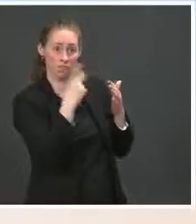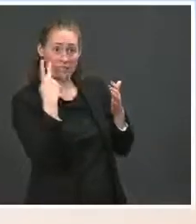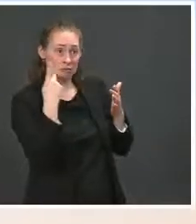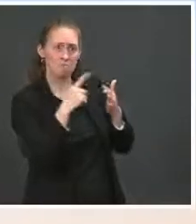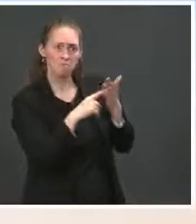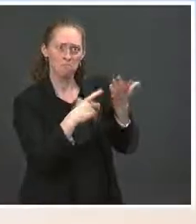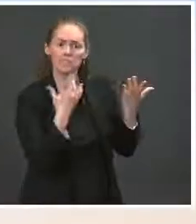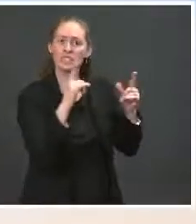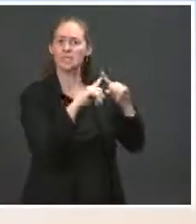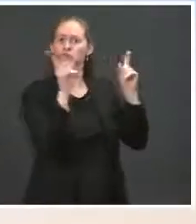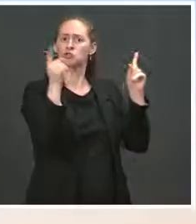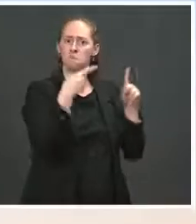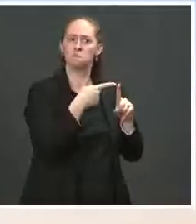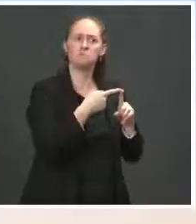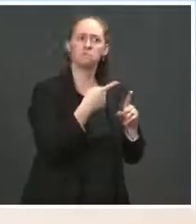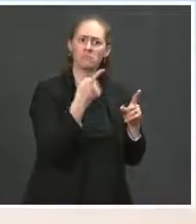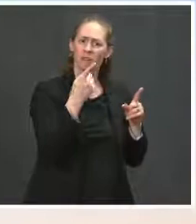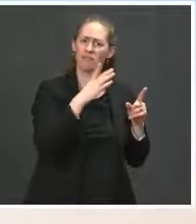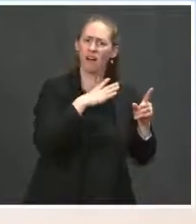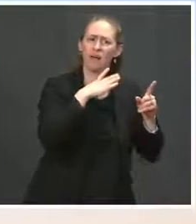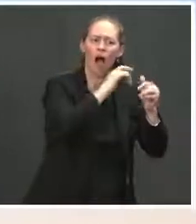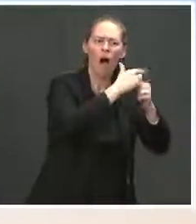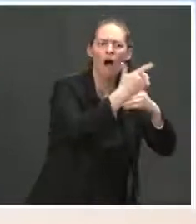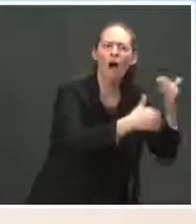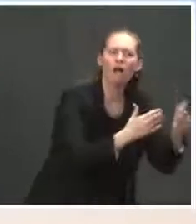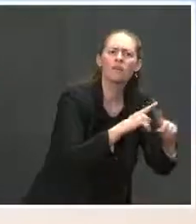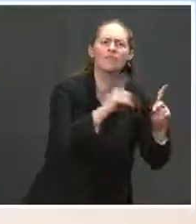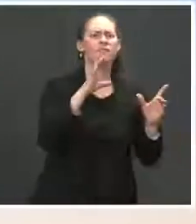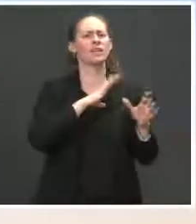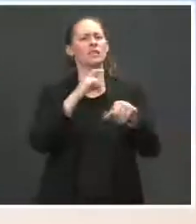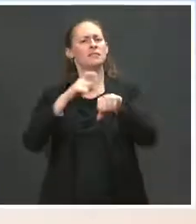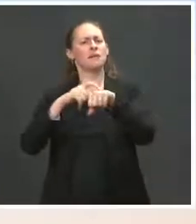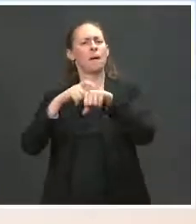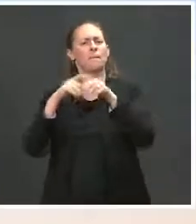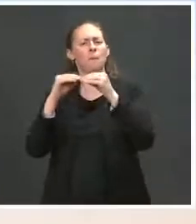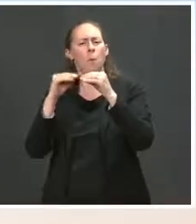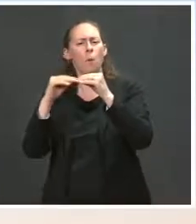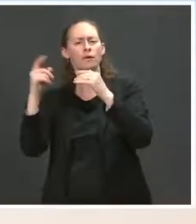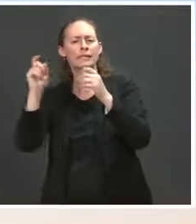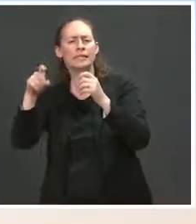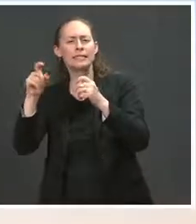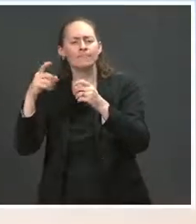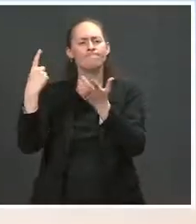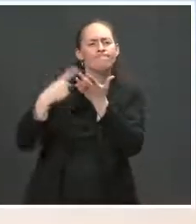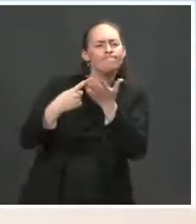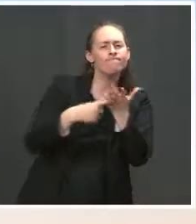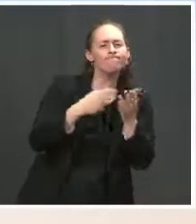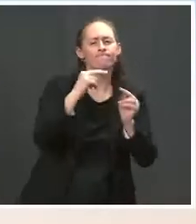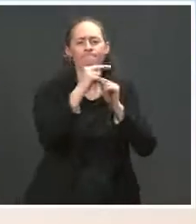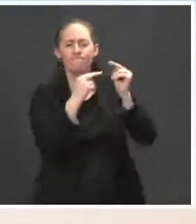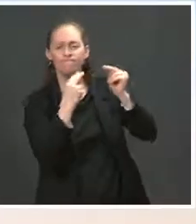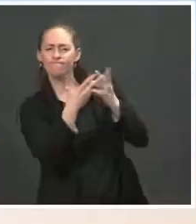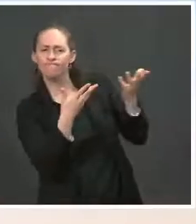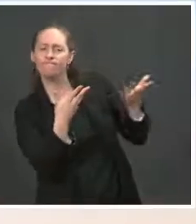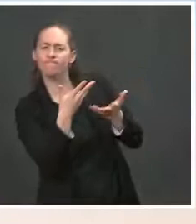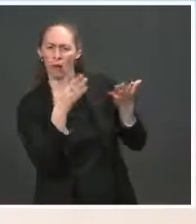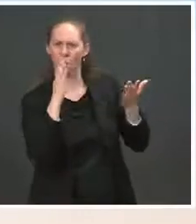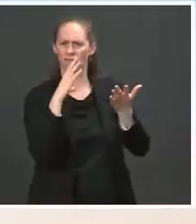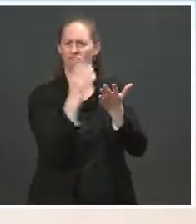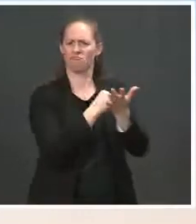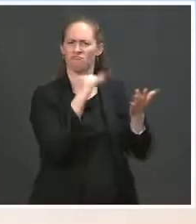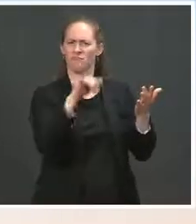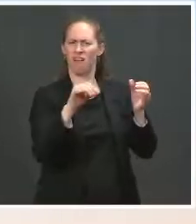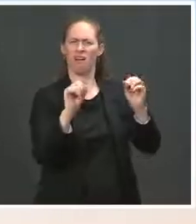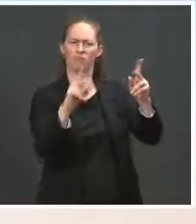will be different. There's more time to move forward. There's more time to discuss and negotiate, and we'll take advantage of that at that